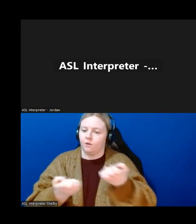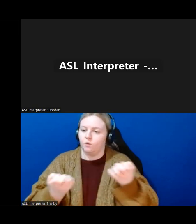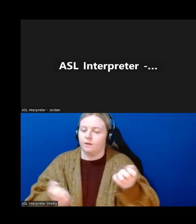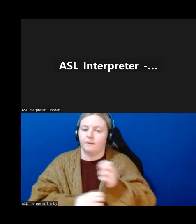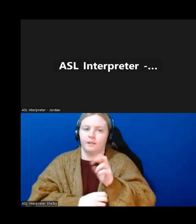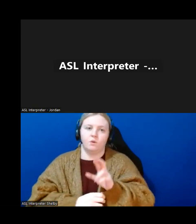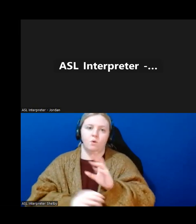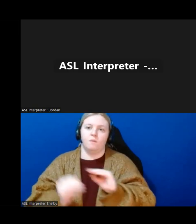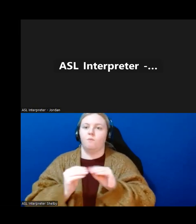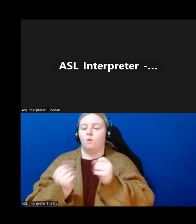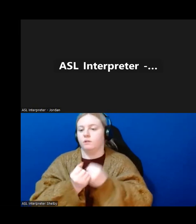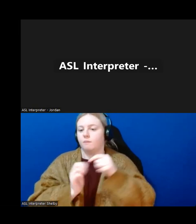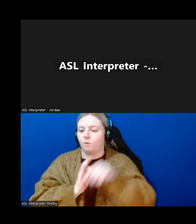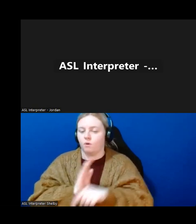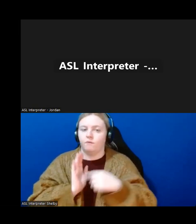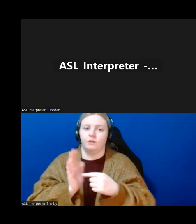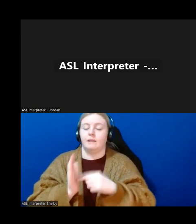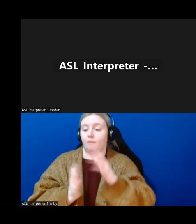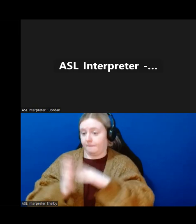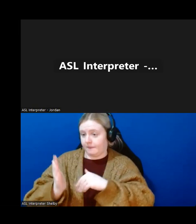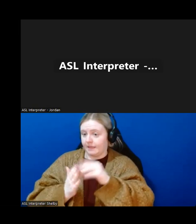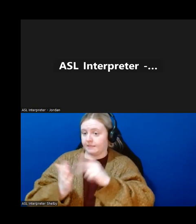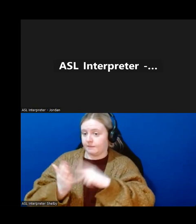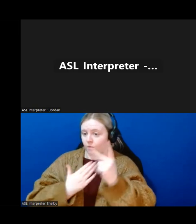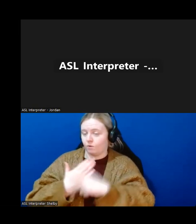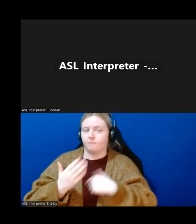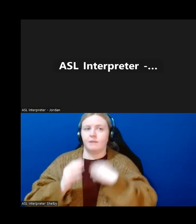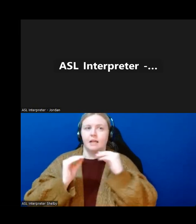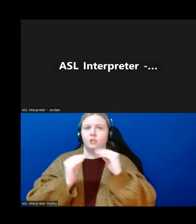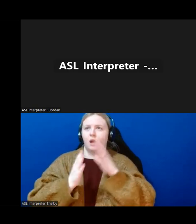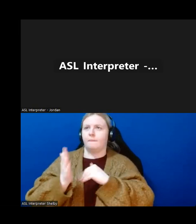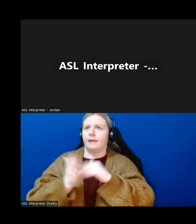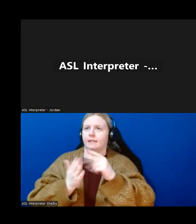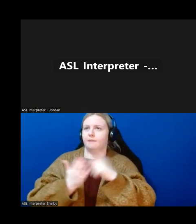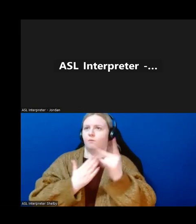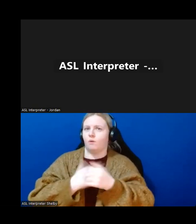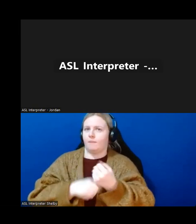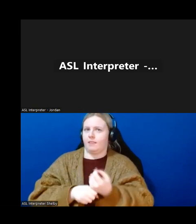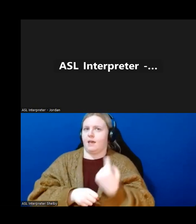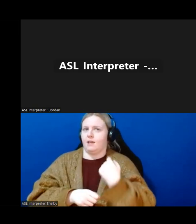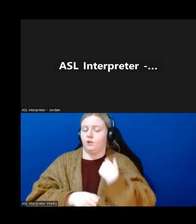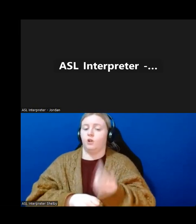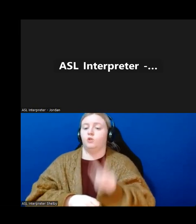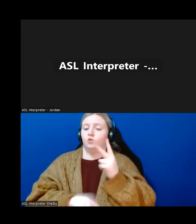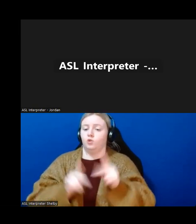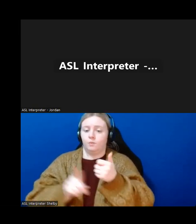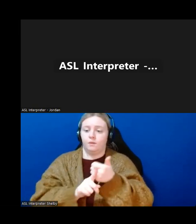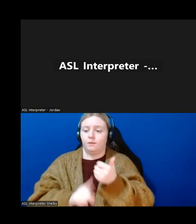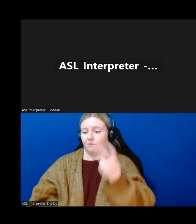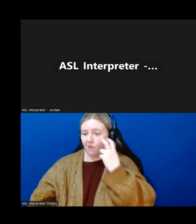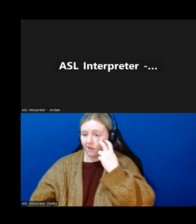support, so our painting programs, I taught a painting program last year, actually, and there were two people in the program who were blind.